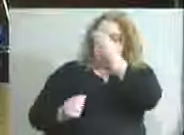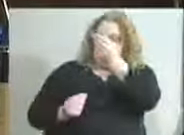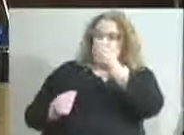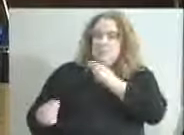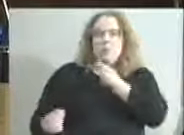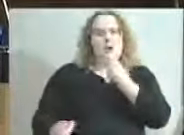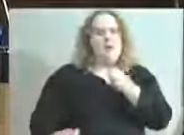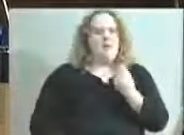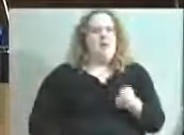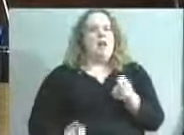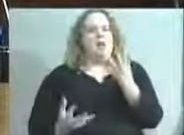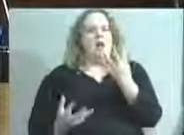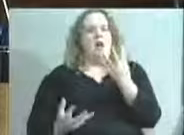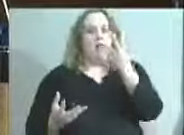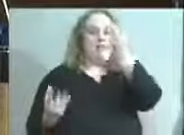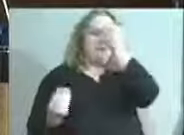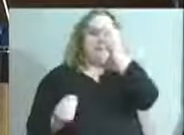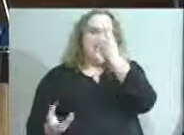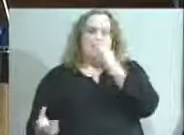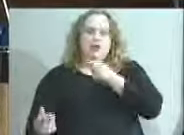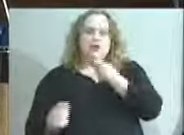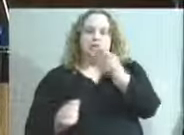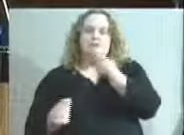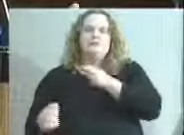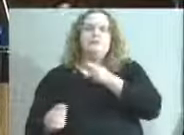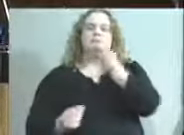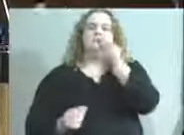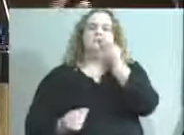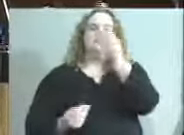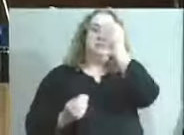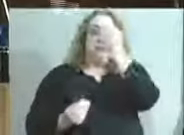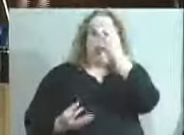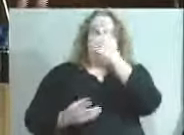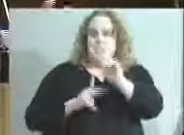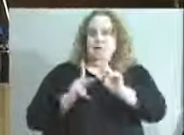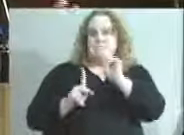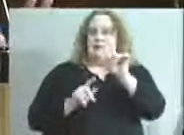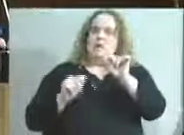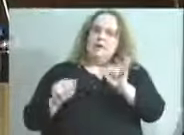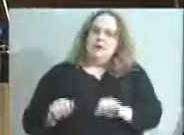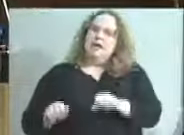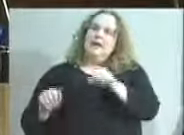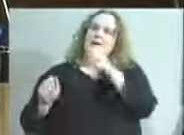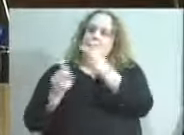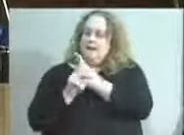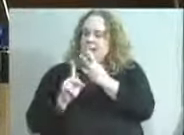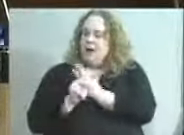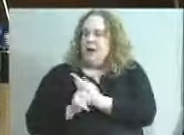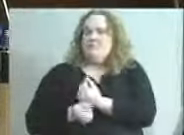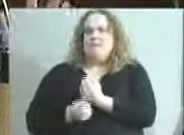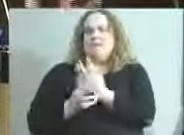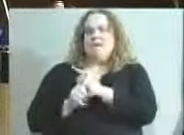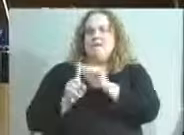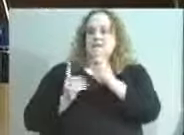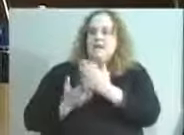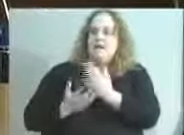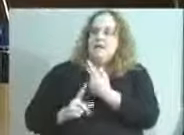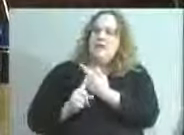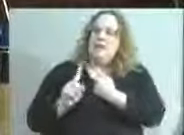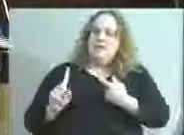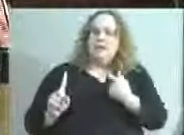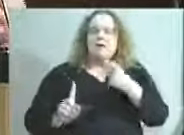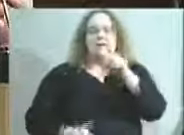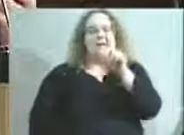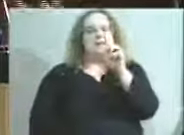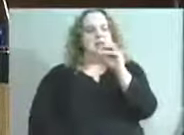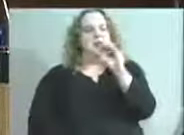wealth of data. You know, our data folks can pull together a lot of different things from a demographic standpoint. And we gather so much